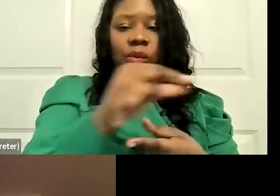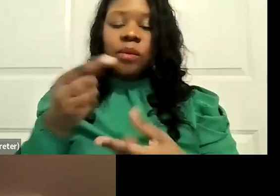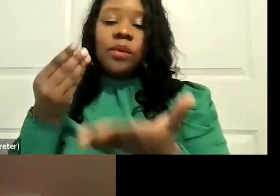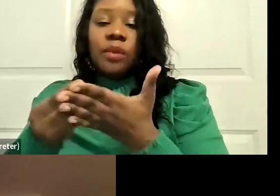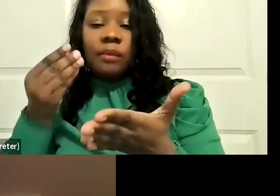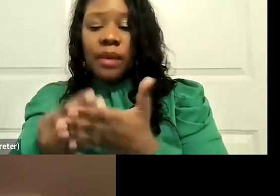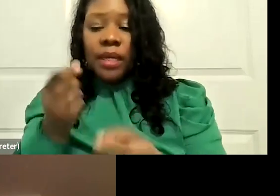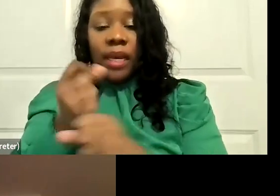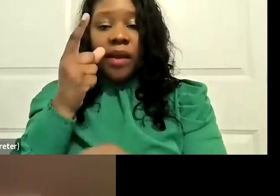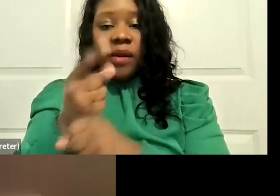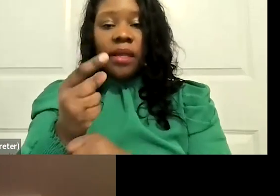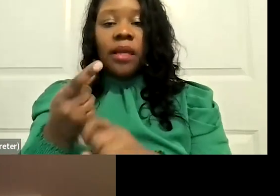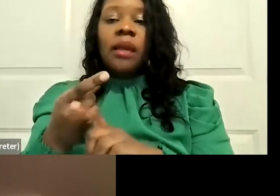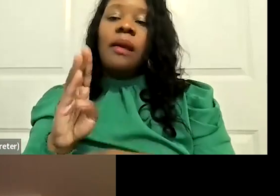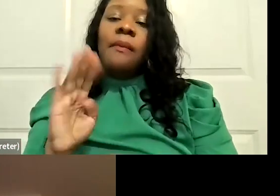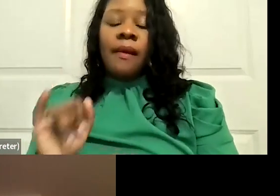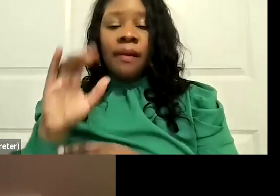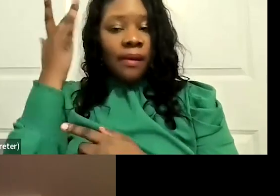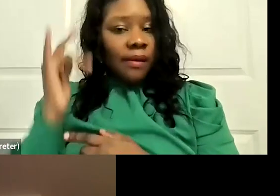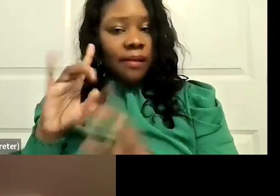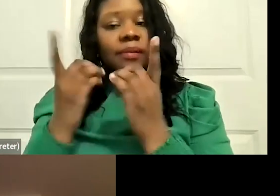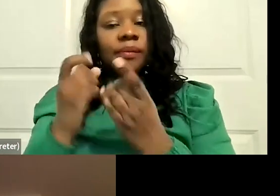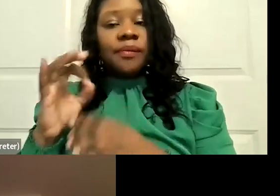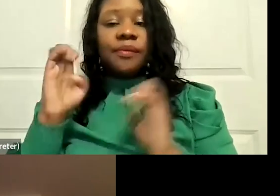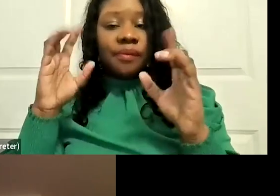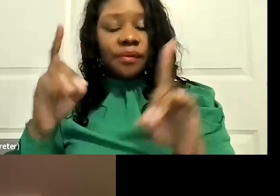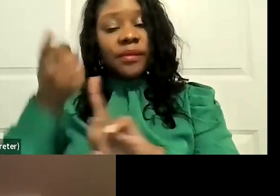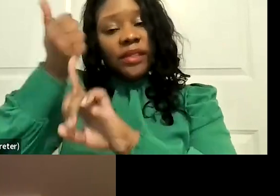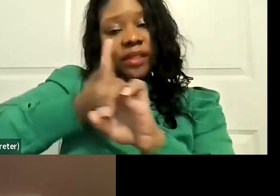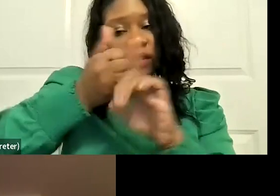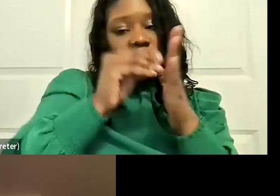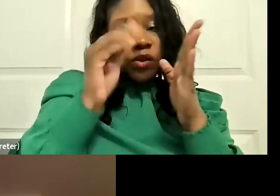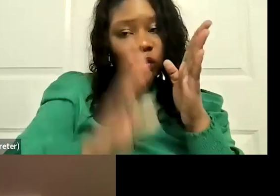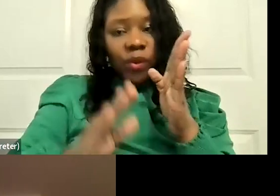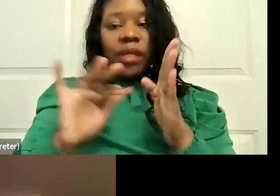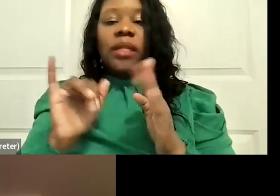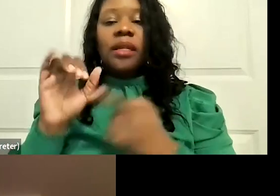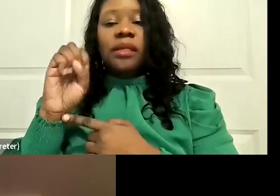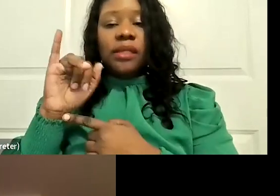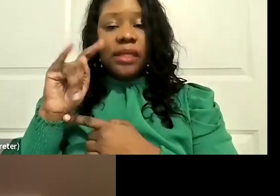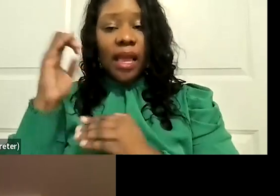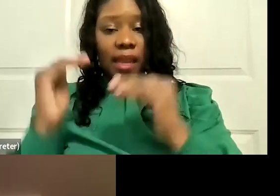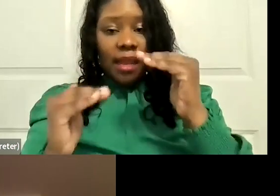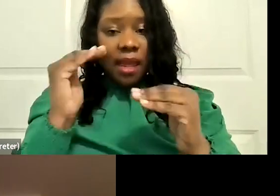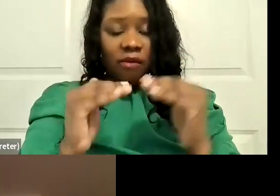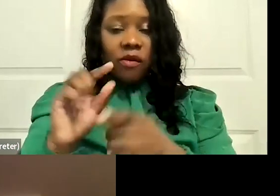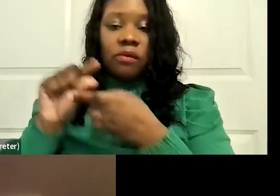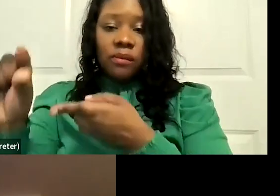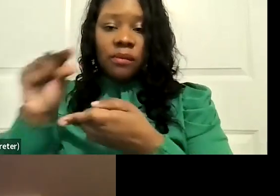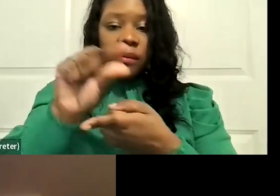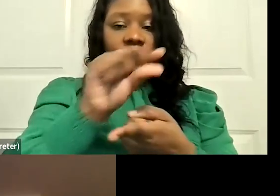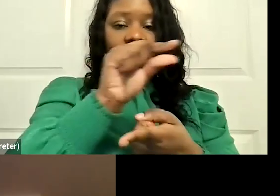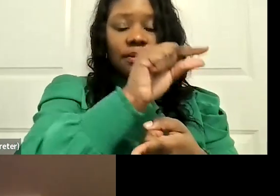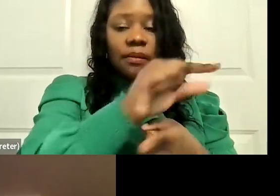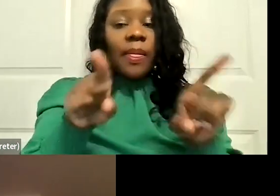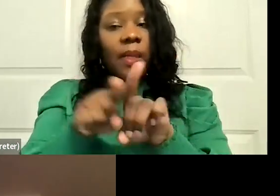California Department of Education on a per-student allocation at the site level, and there is a weighted formula for